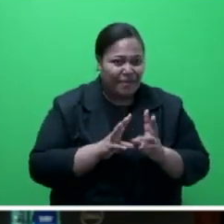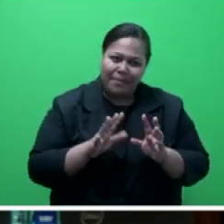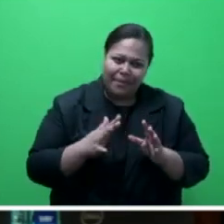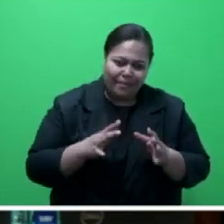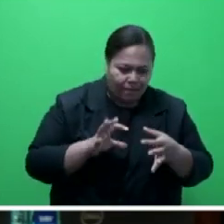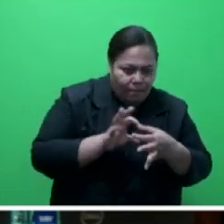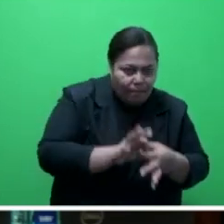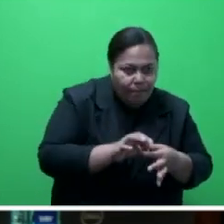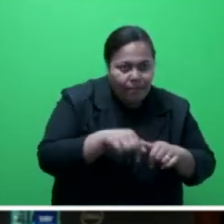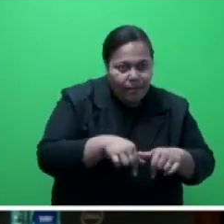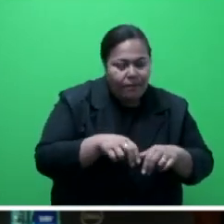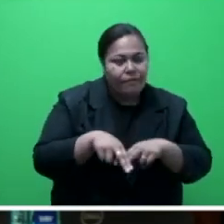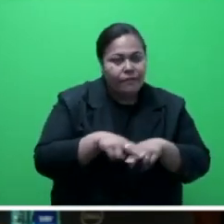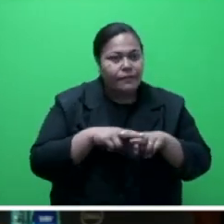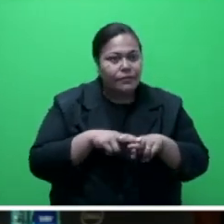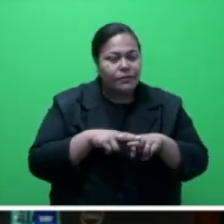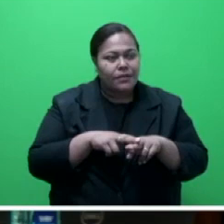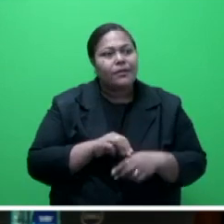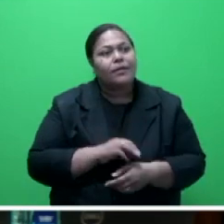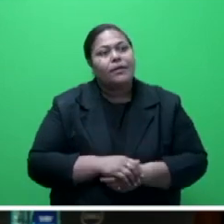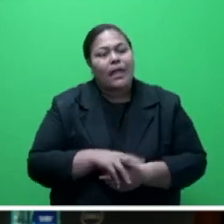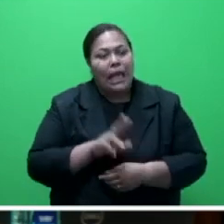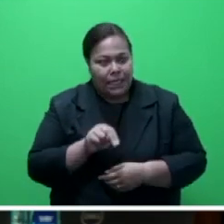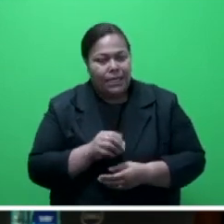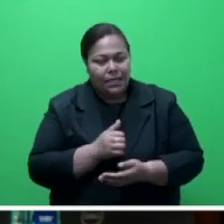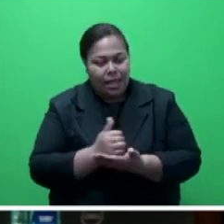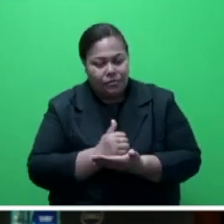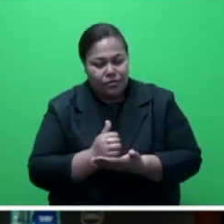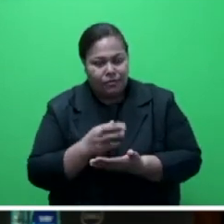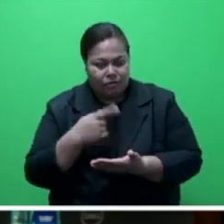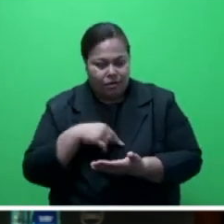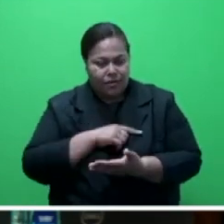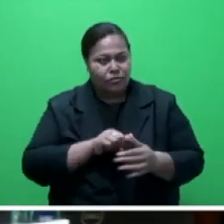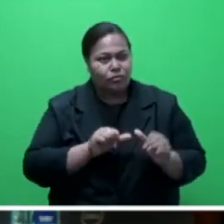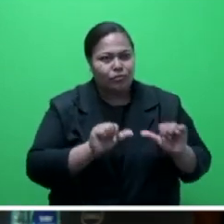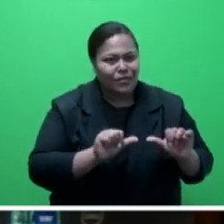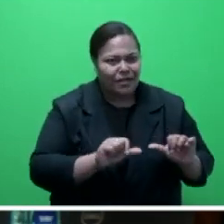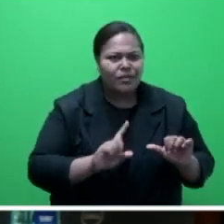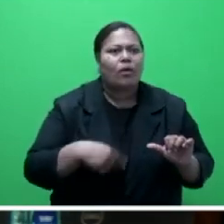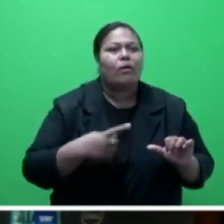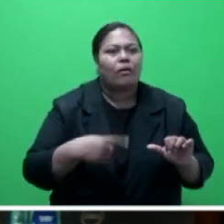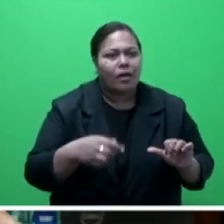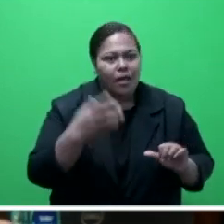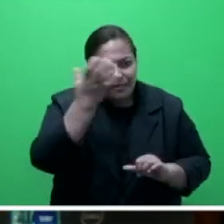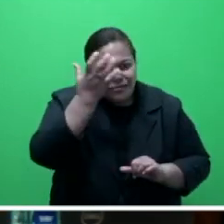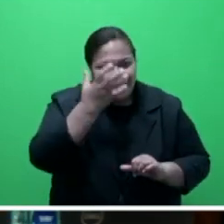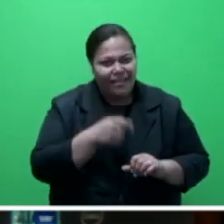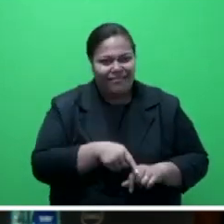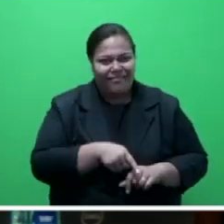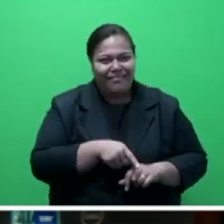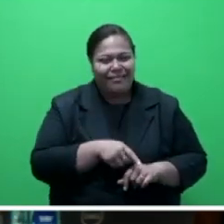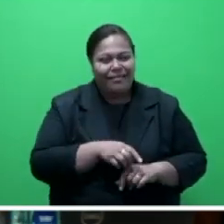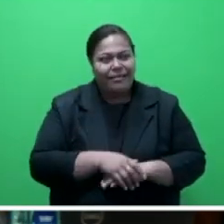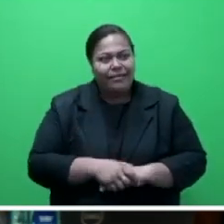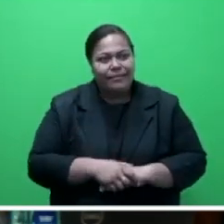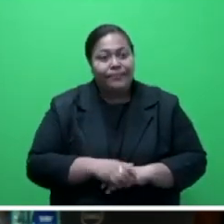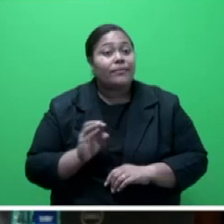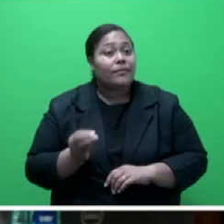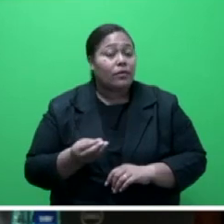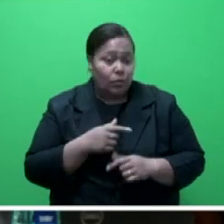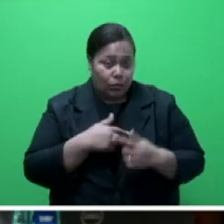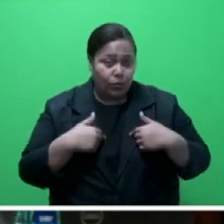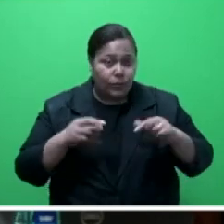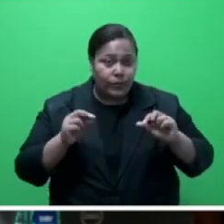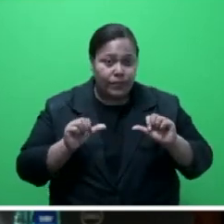and require management actions to safeguard it from ongoing and emerging threats. And it is, we need to protect